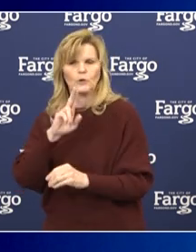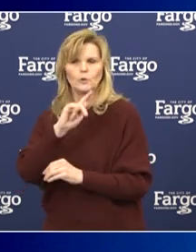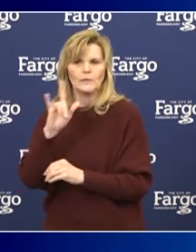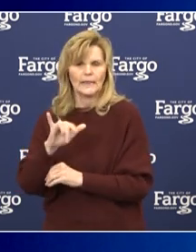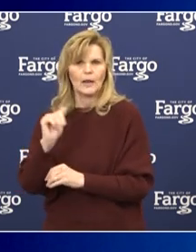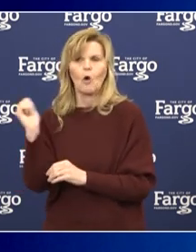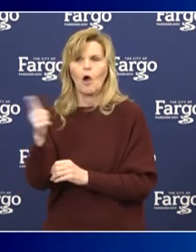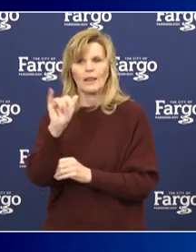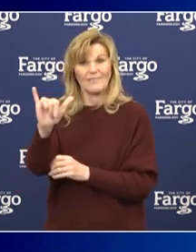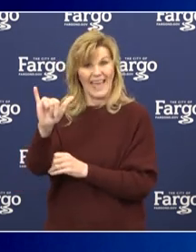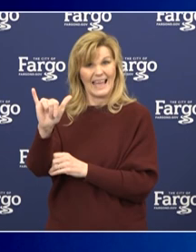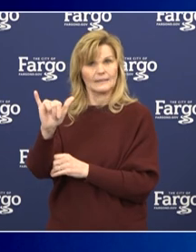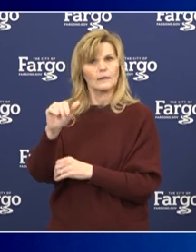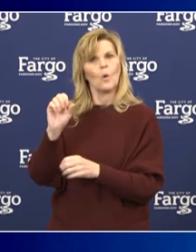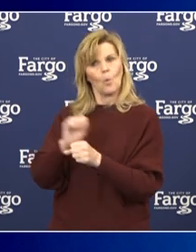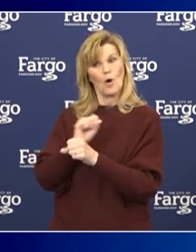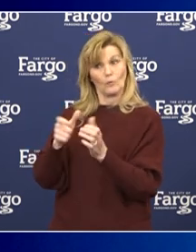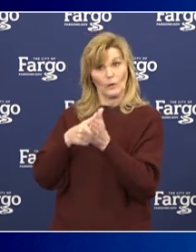ongoing.